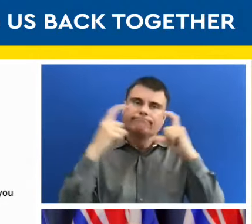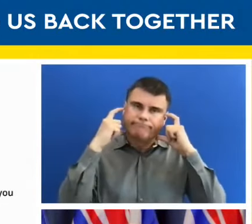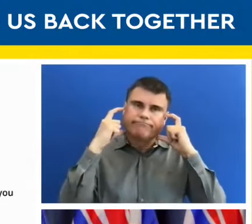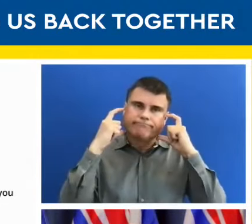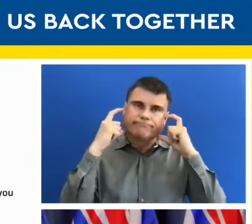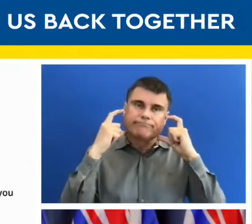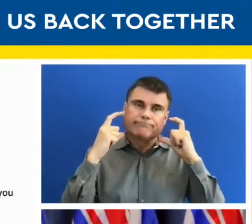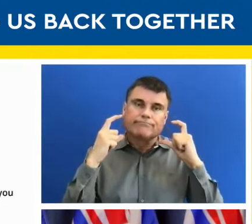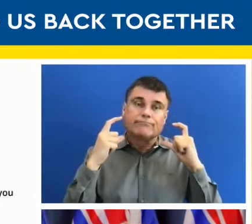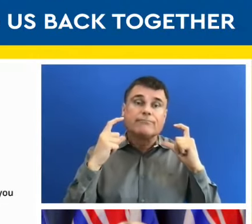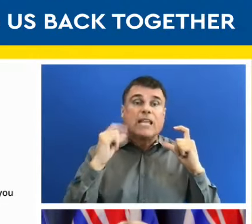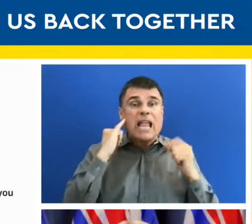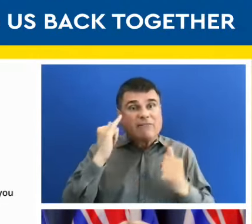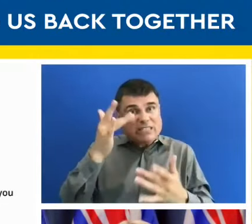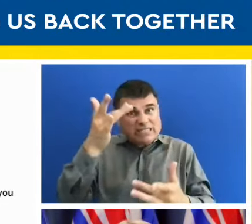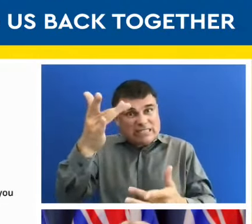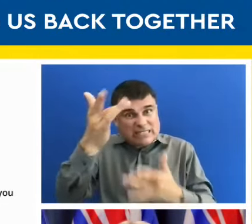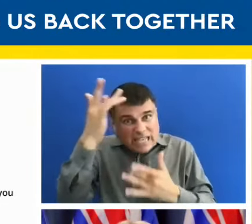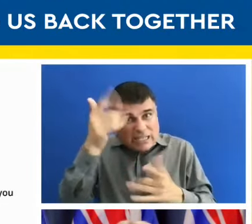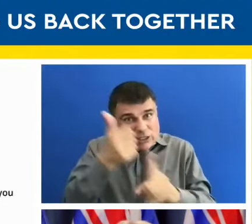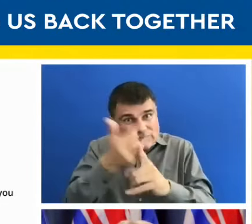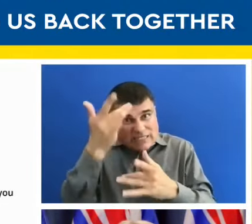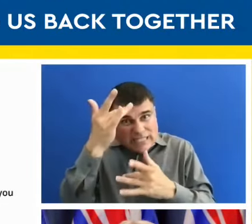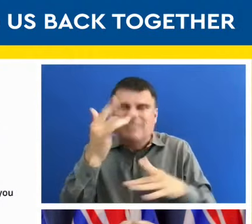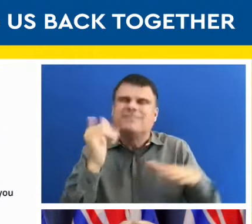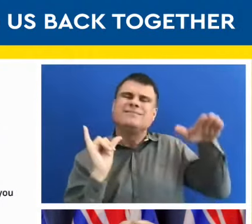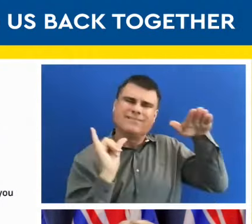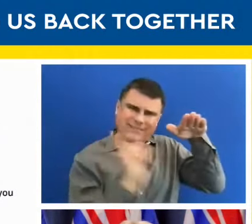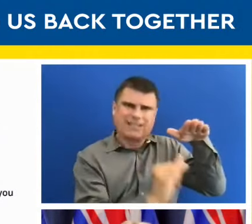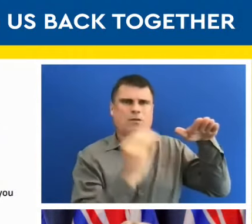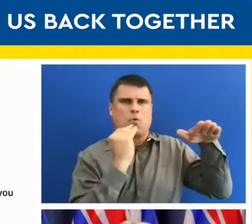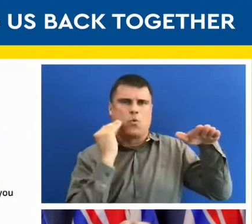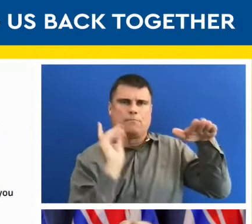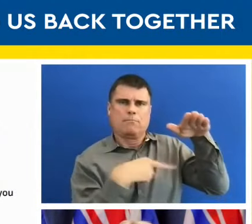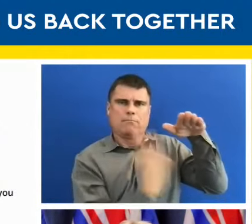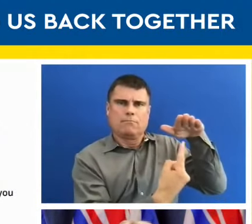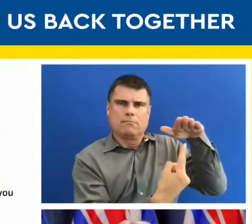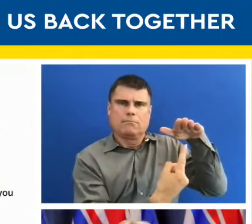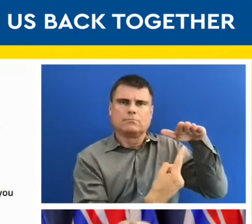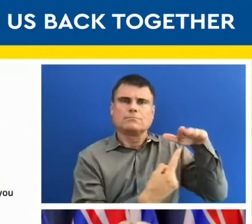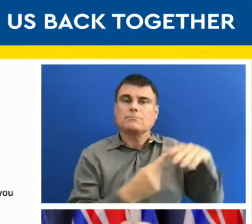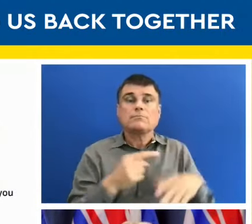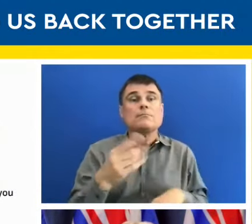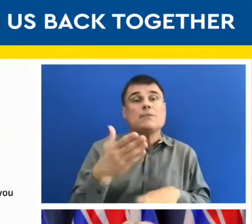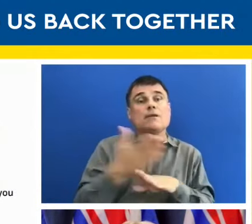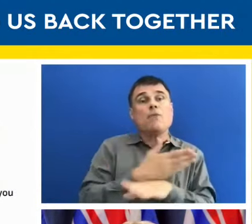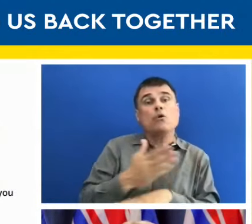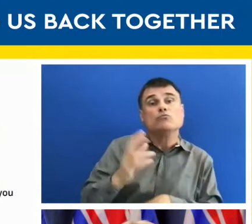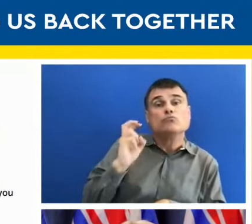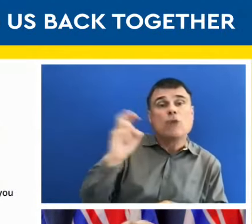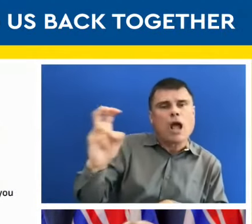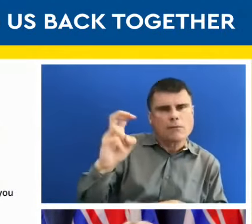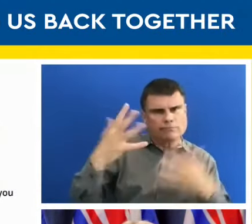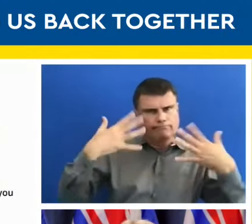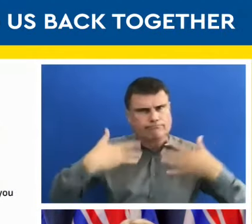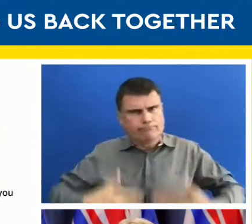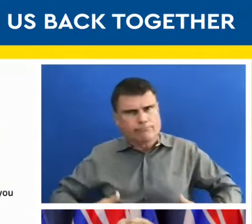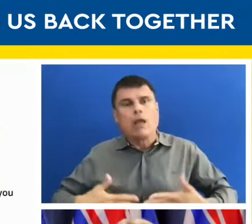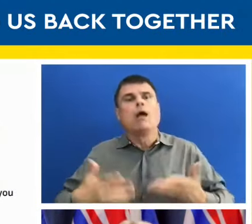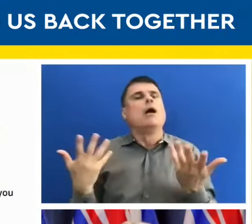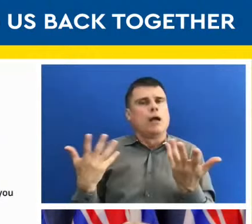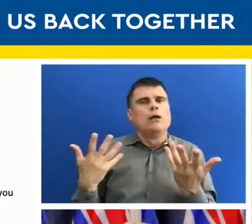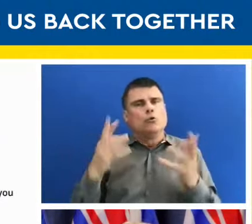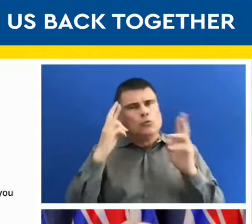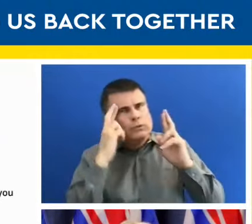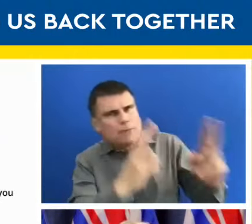Checking before you travel. Respecting others' personal space and your personal space. Not everybody is ready to go back. back to